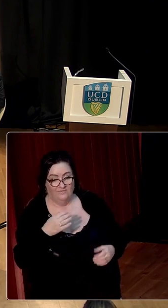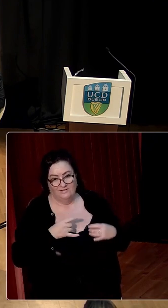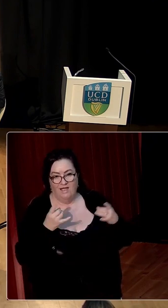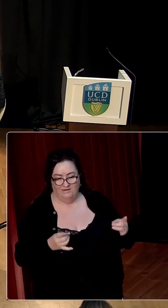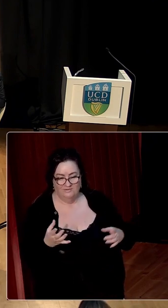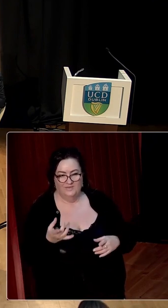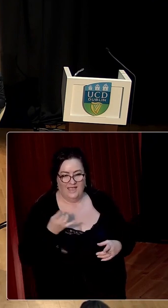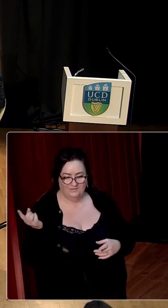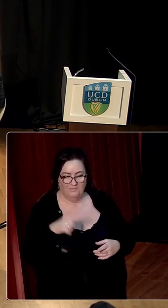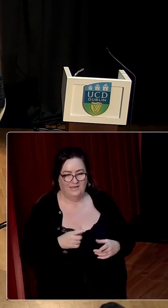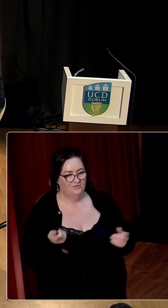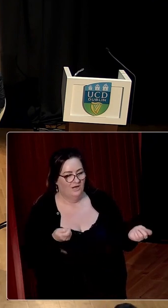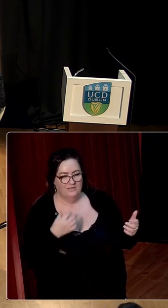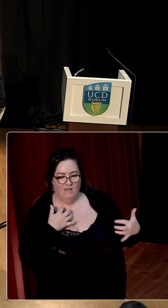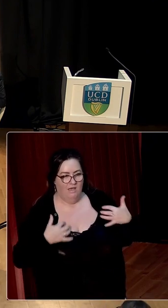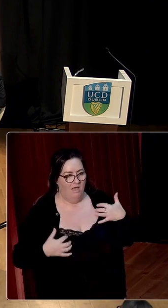at the University of Ireland.